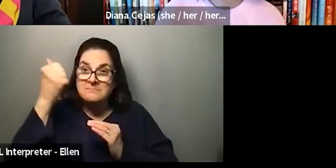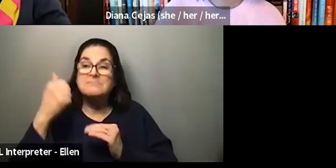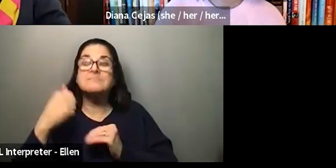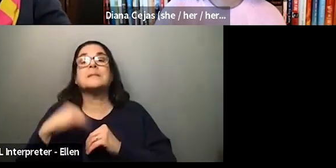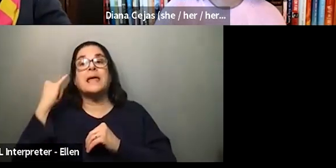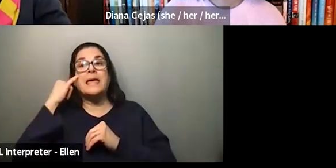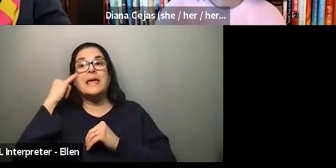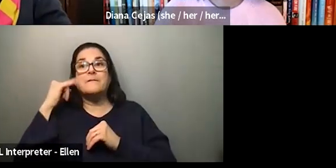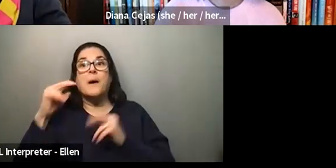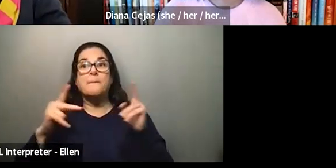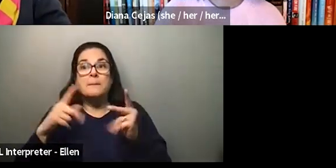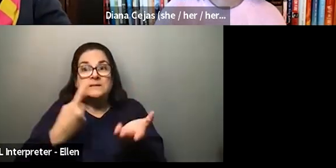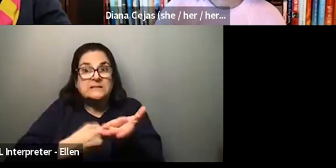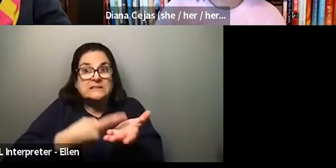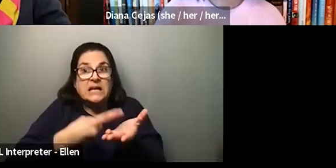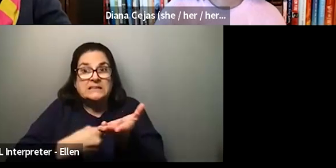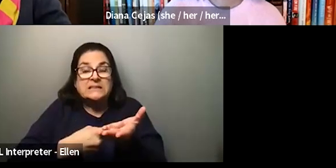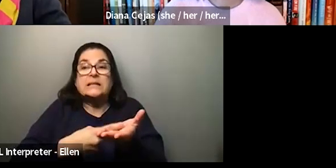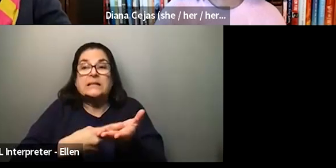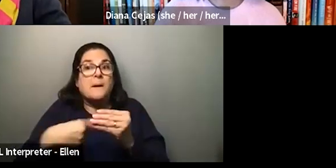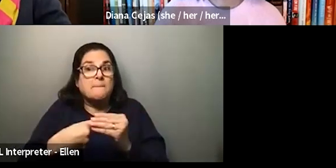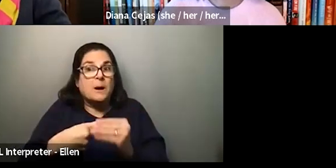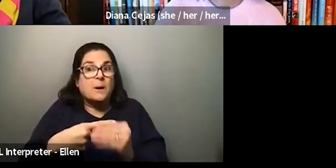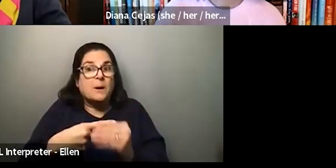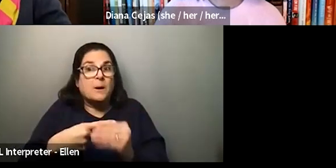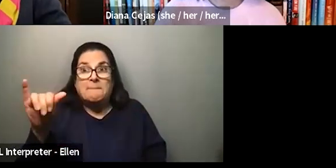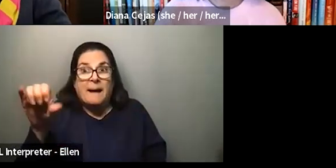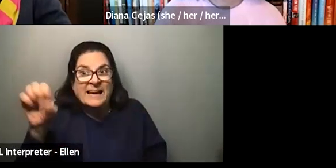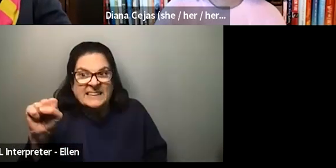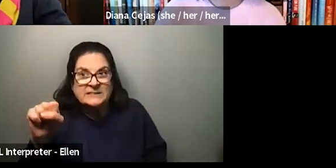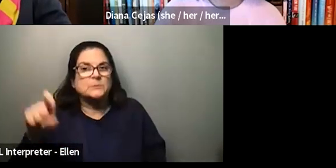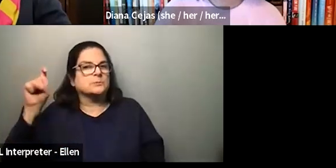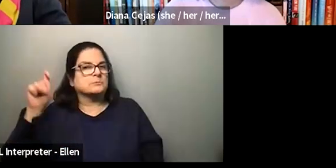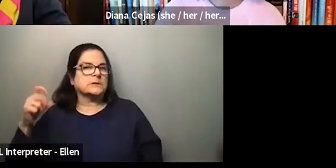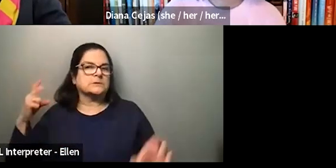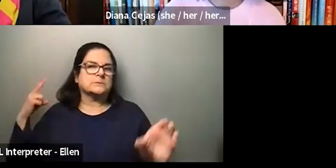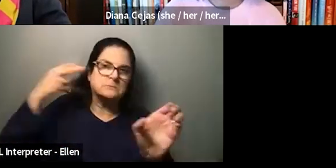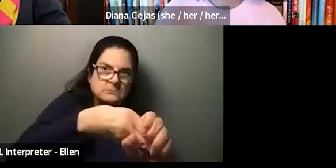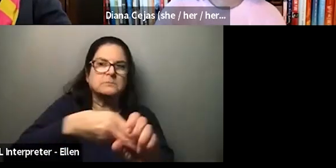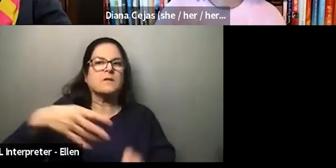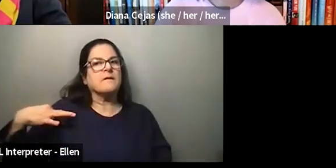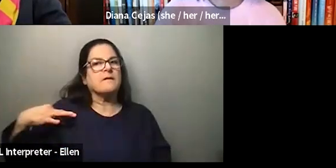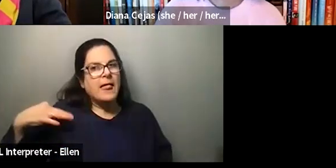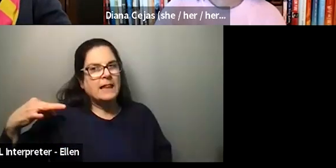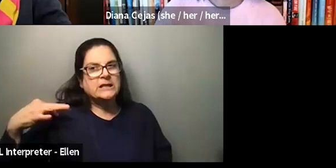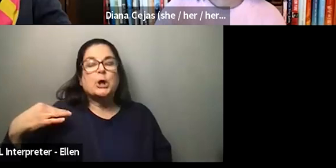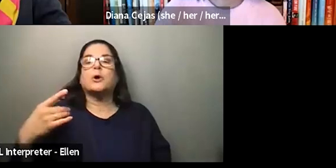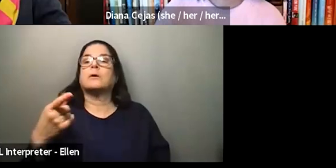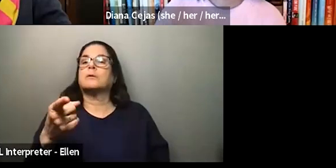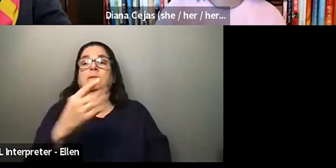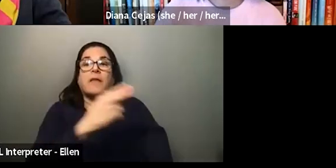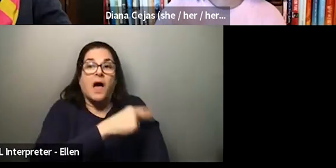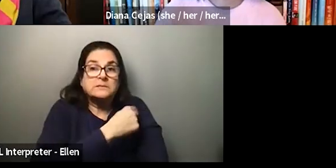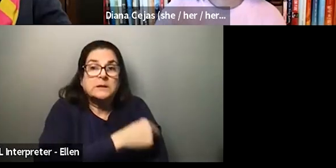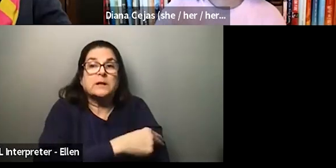about bias, wherever it is in your institution or your training program. So, you know, volunteer, if you have the bandwidth and the time, like to